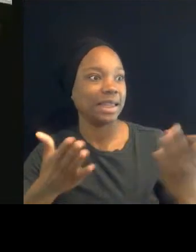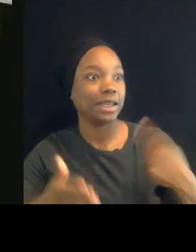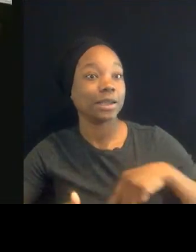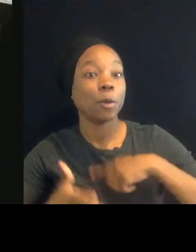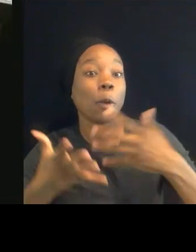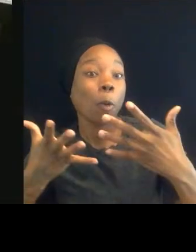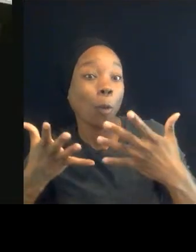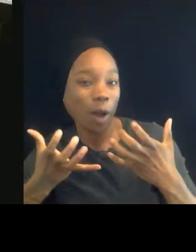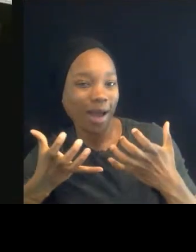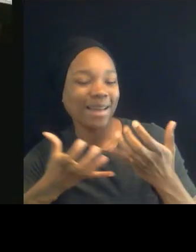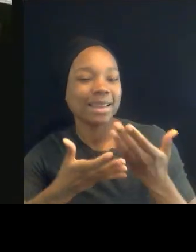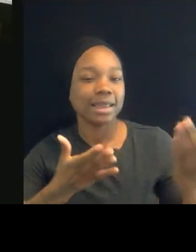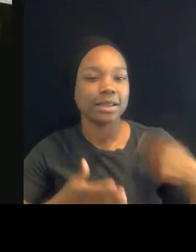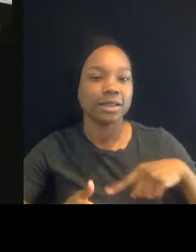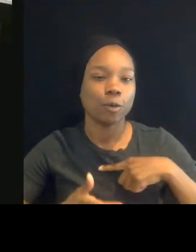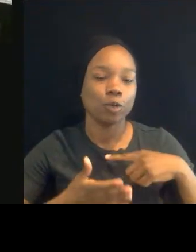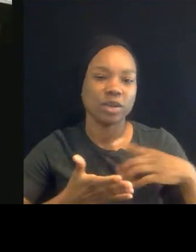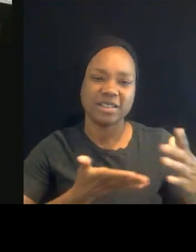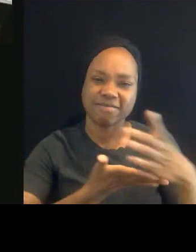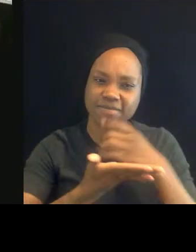Did anyone else have their experience?